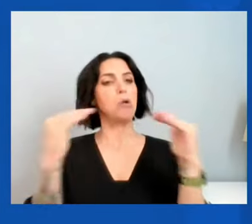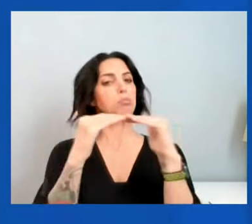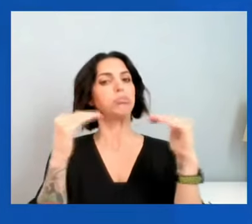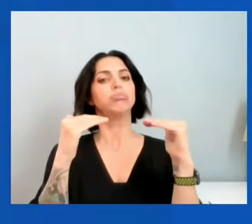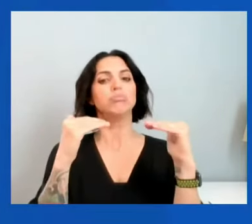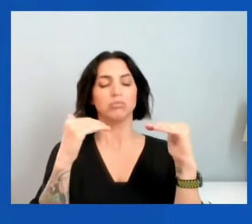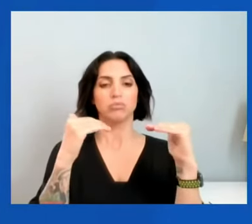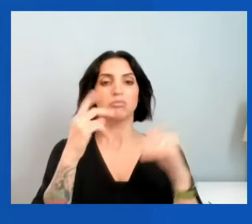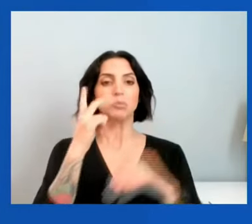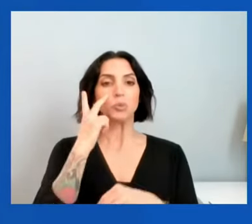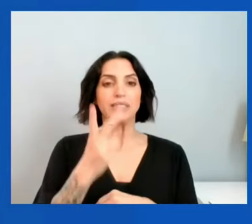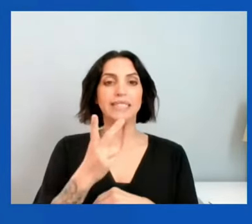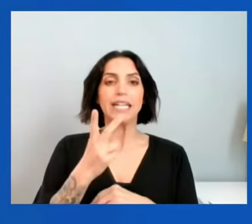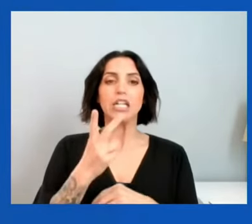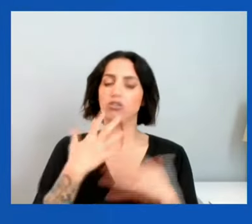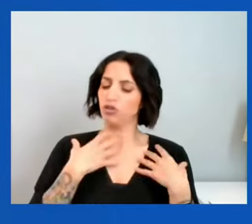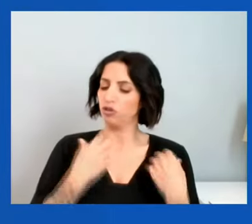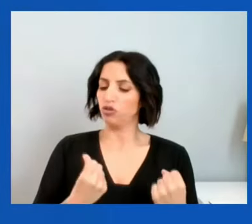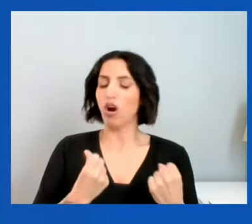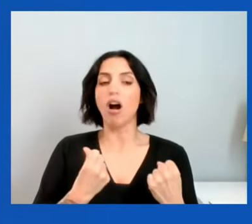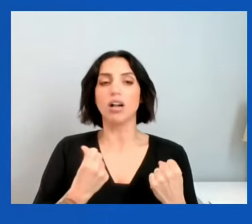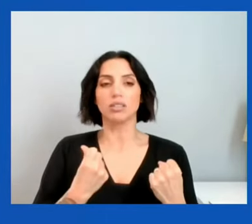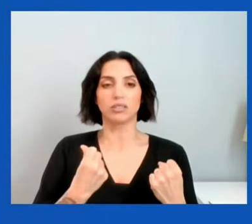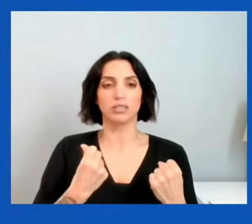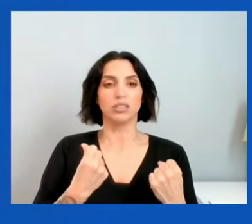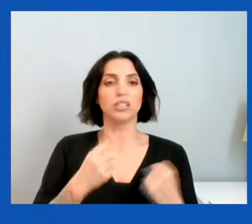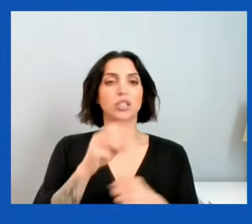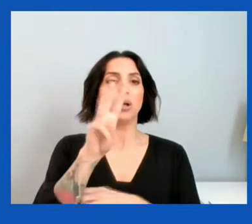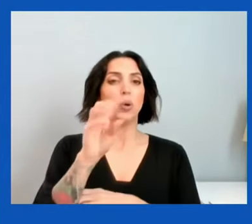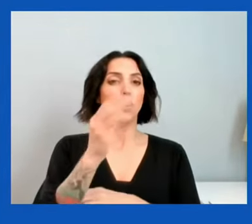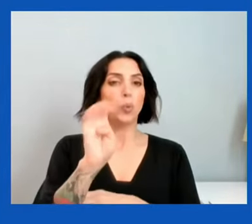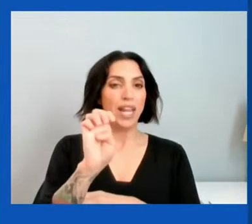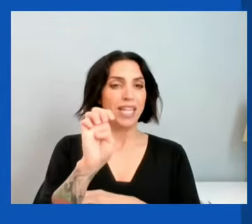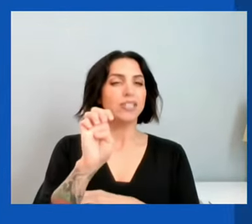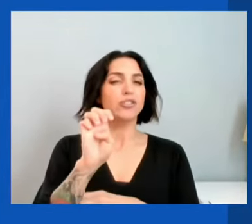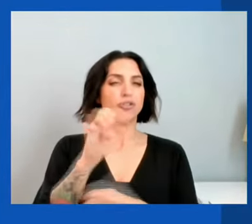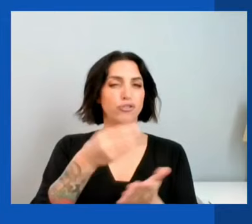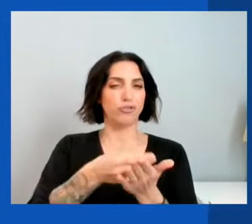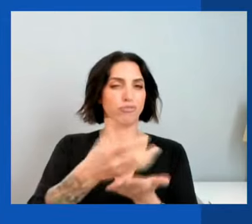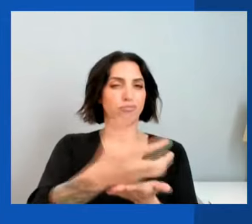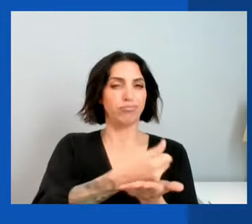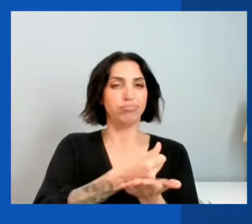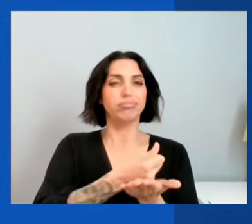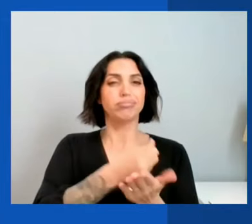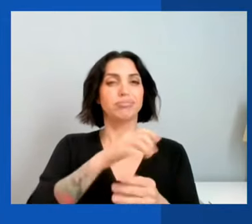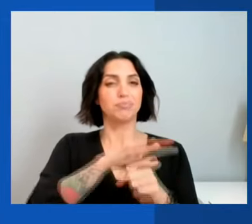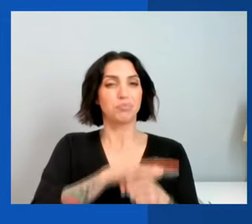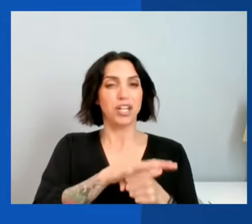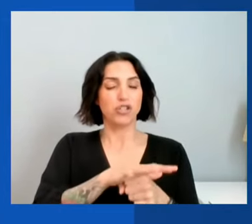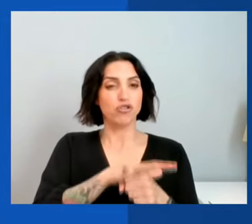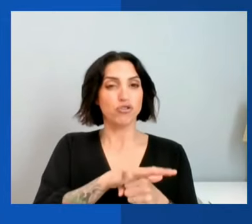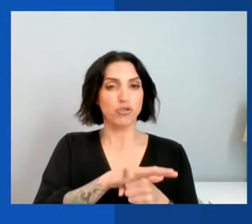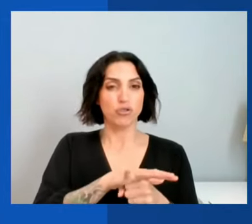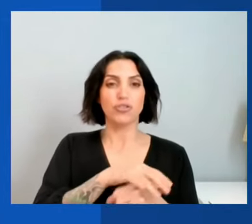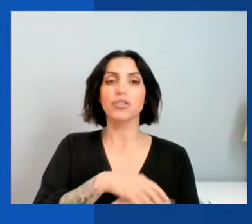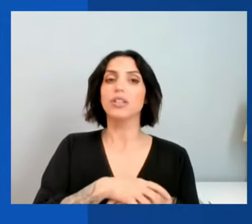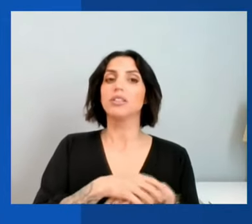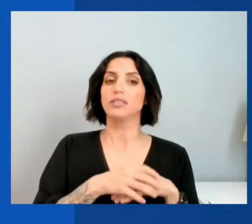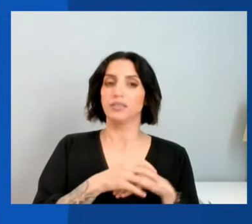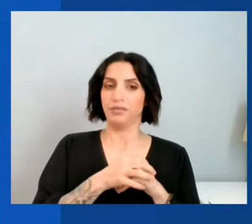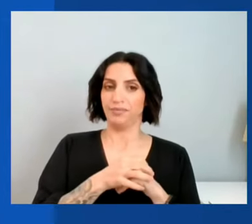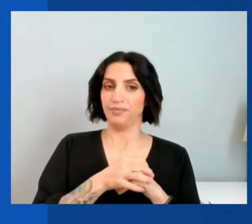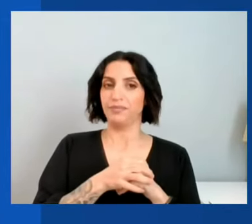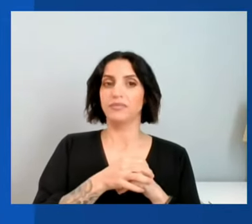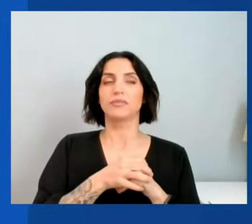strong, strong wage pressures coming out of a strong labor market, enormous